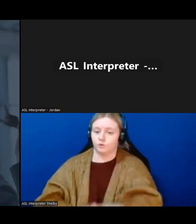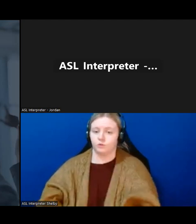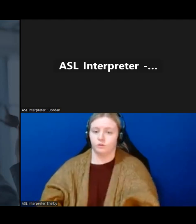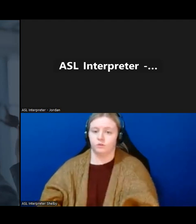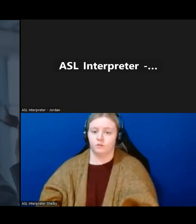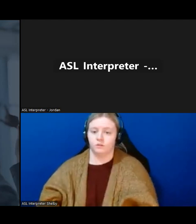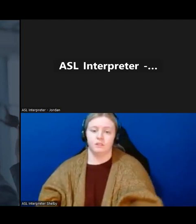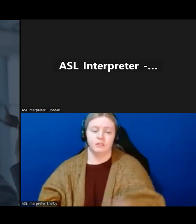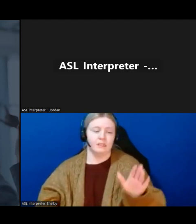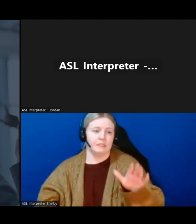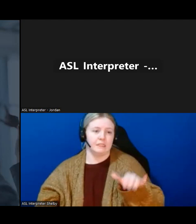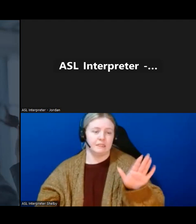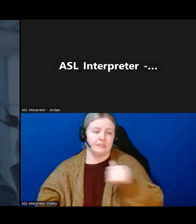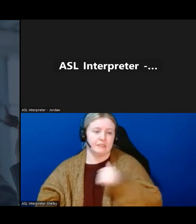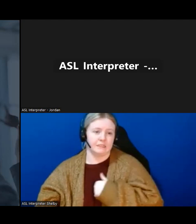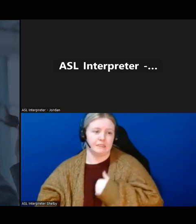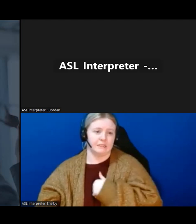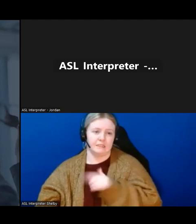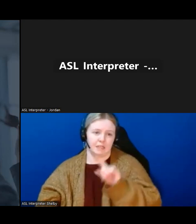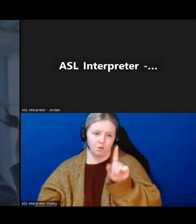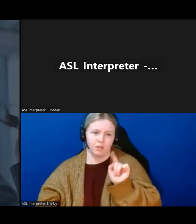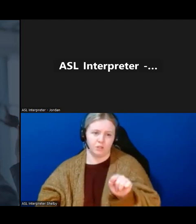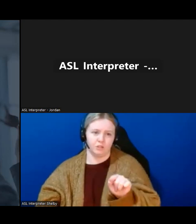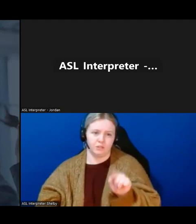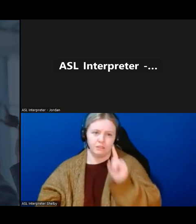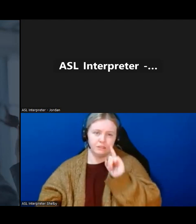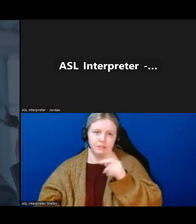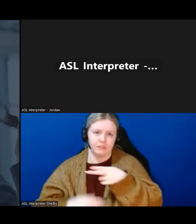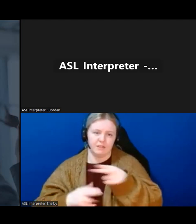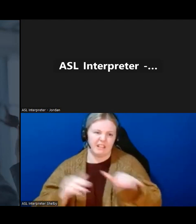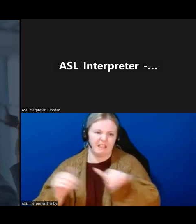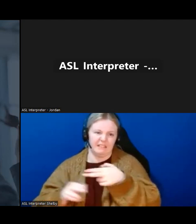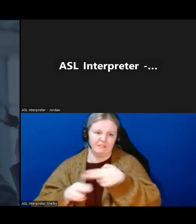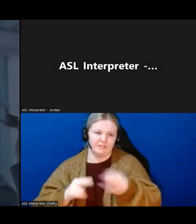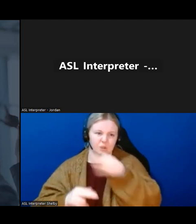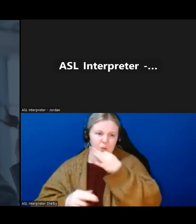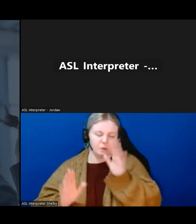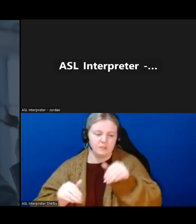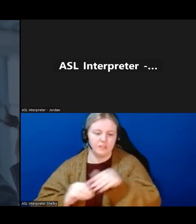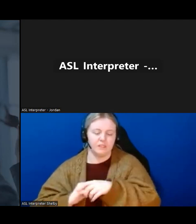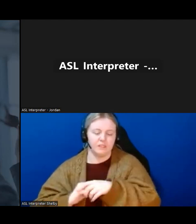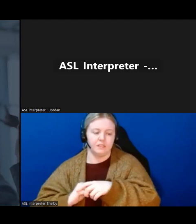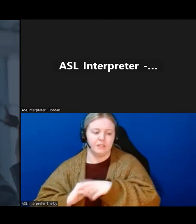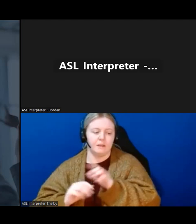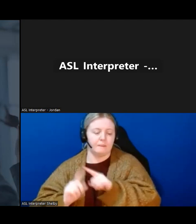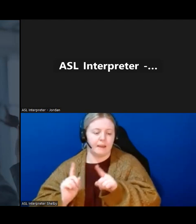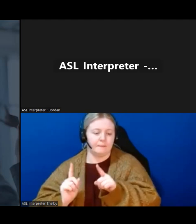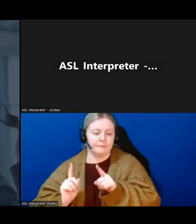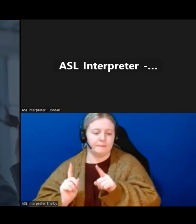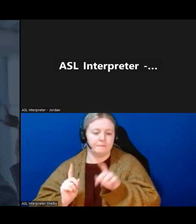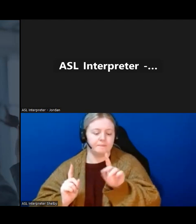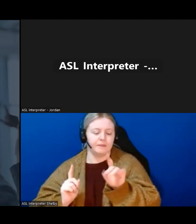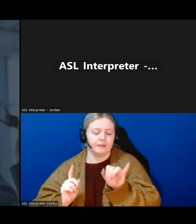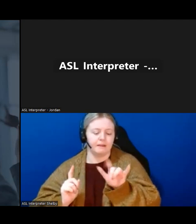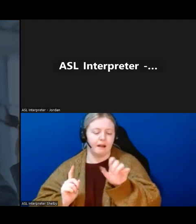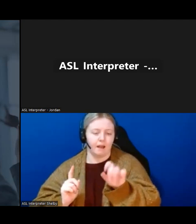Catherine, I must ask another one. have to leave very shortly, so I apologize for that and having to do it. First of all, Kyle, as